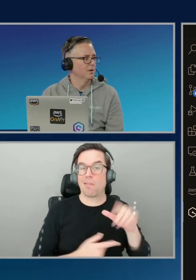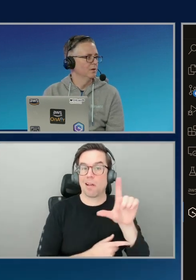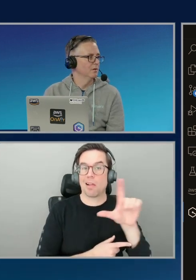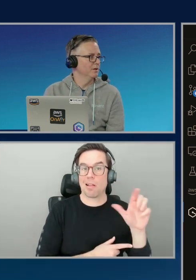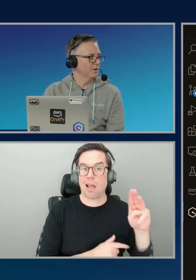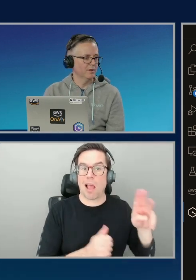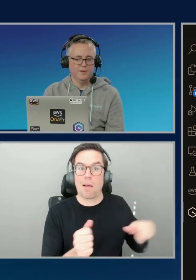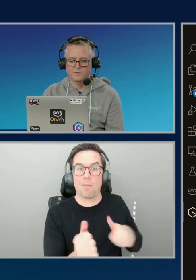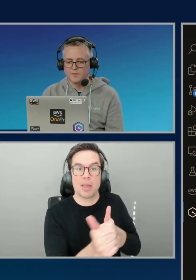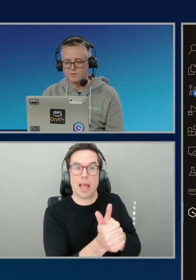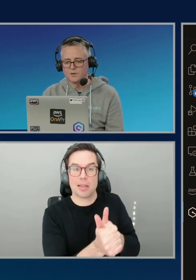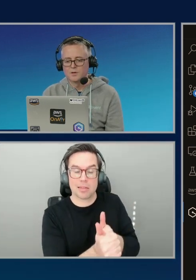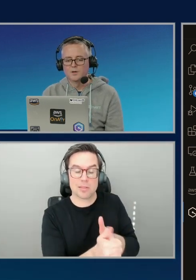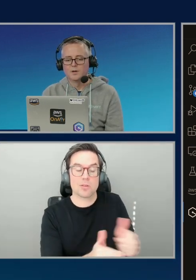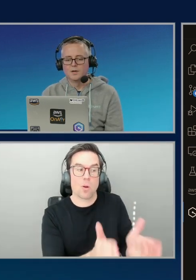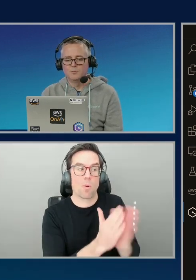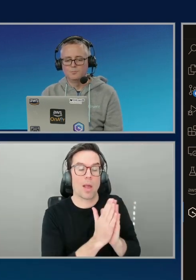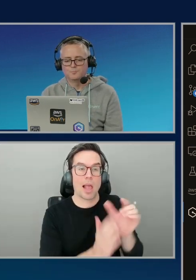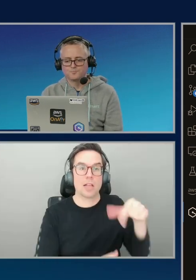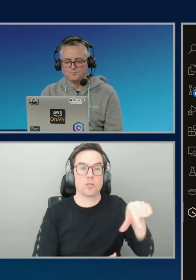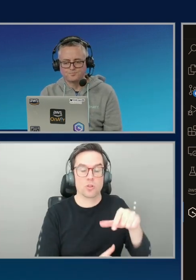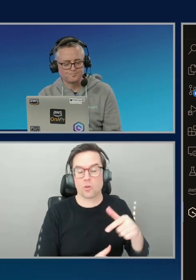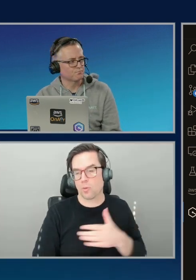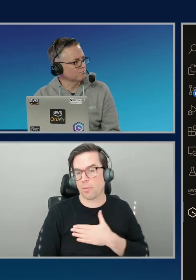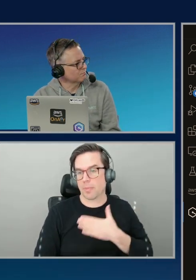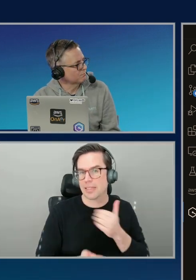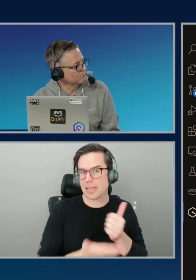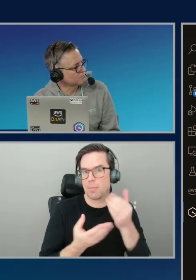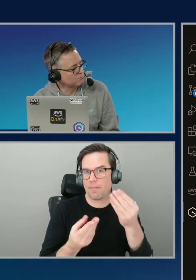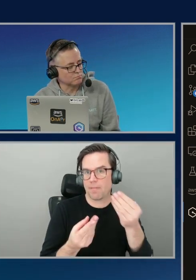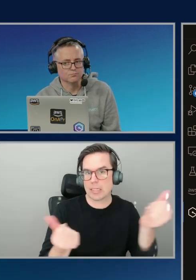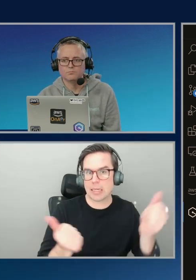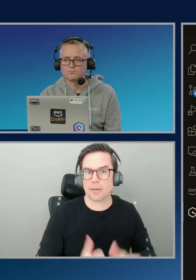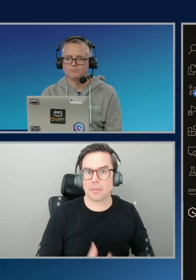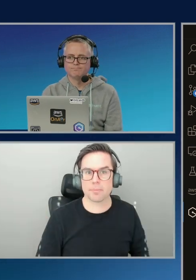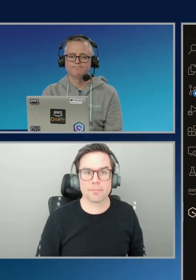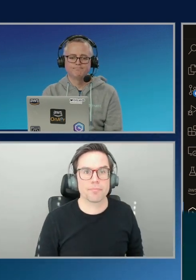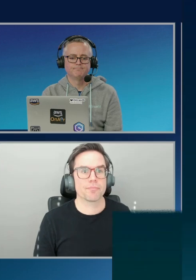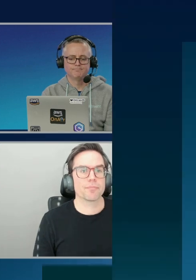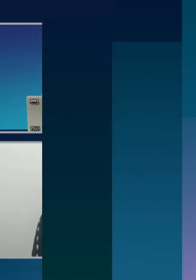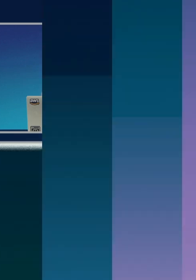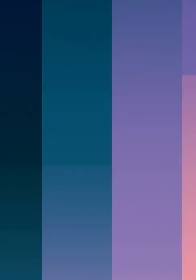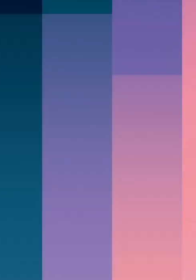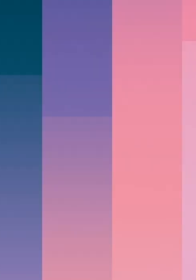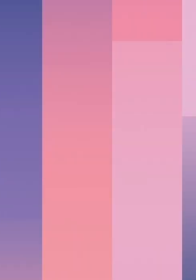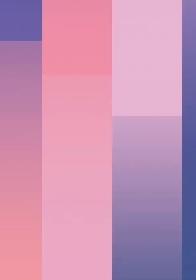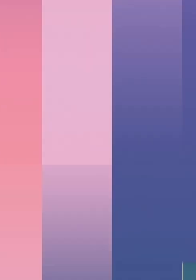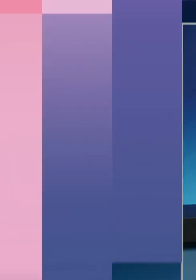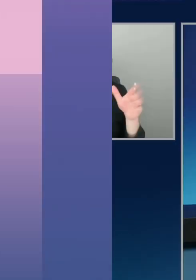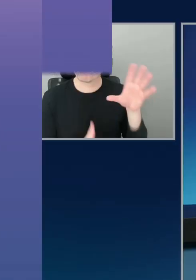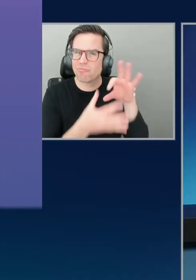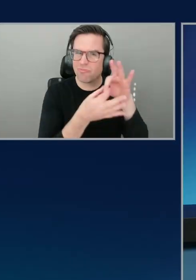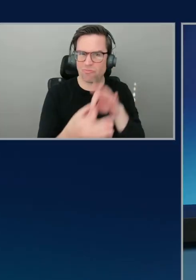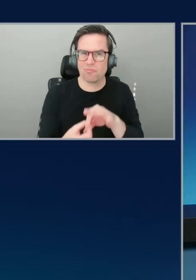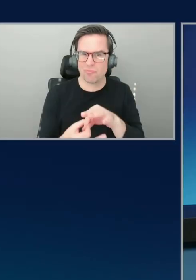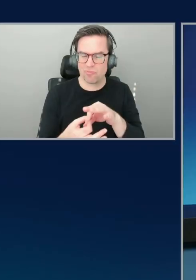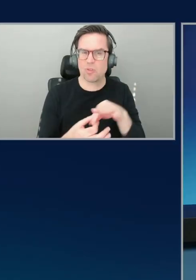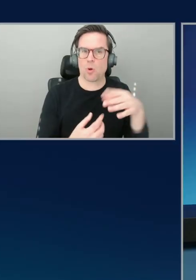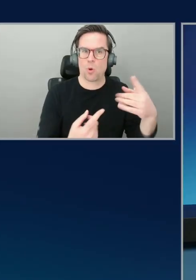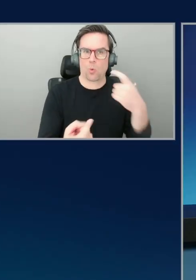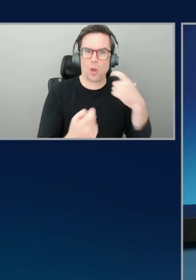to go in and generate a fix for this. This kind of goes to a question that we got in chat, um, on LinkedIn chat. Uh,